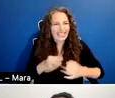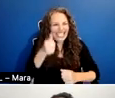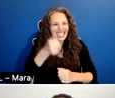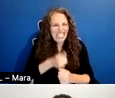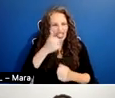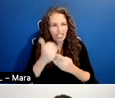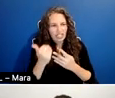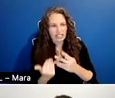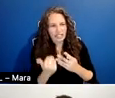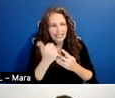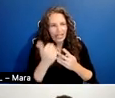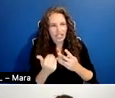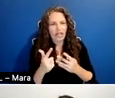please.